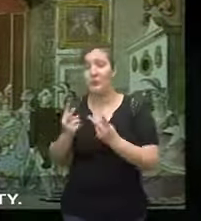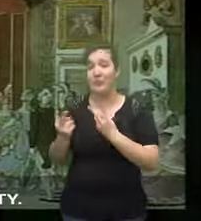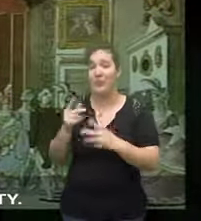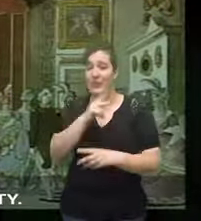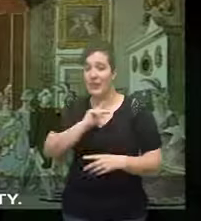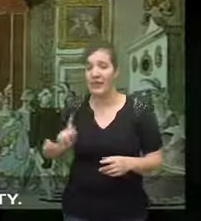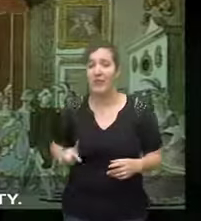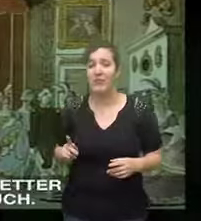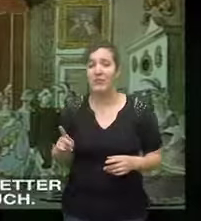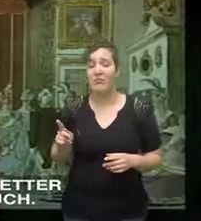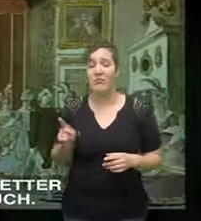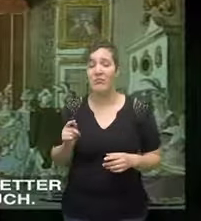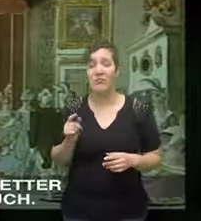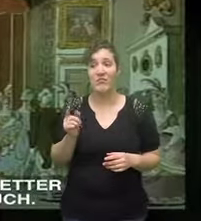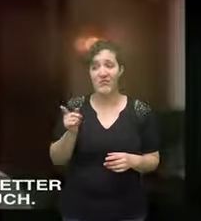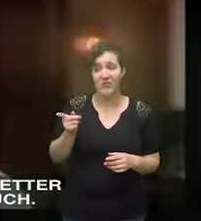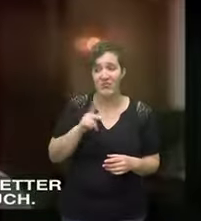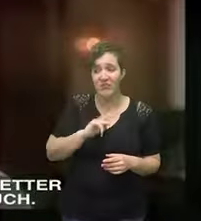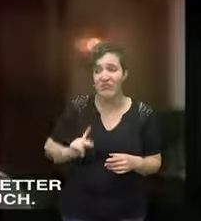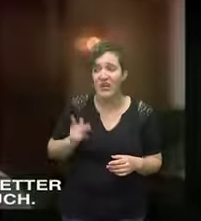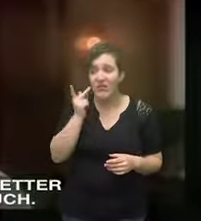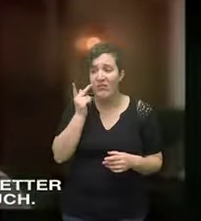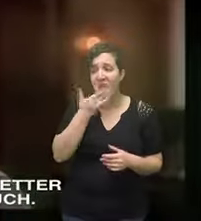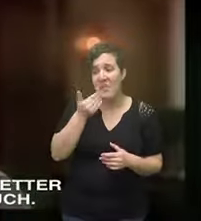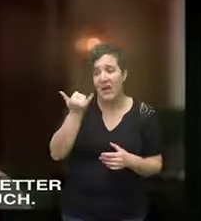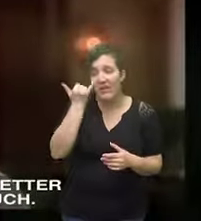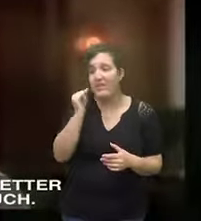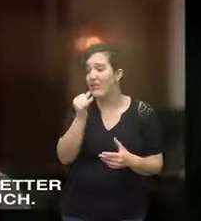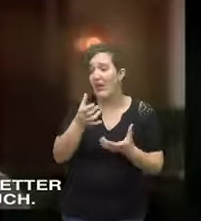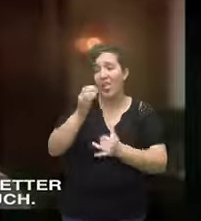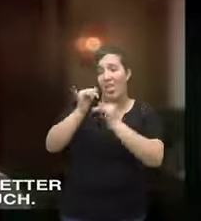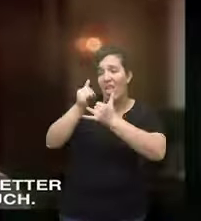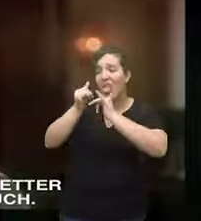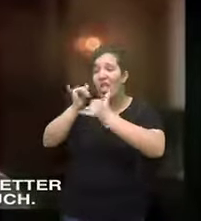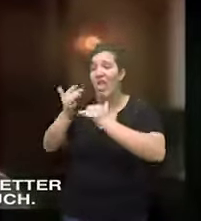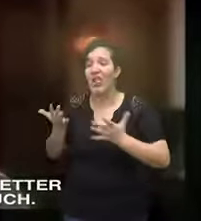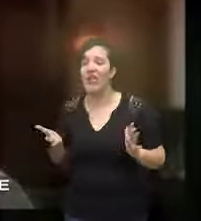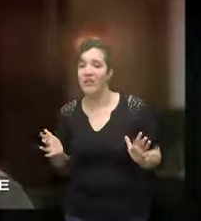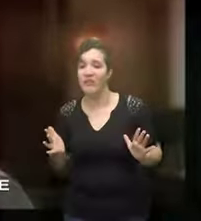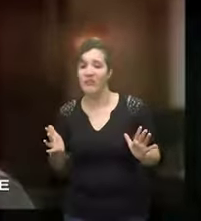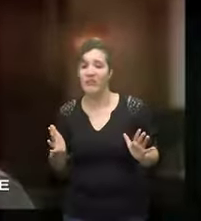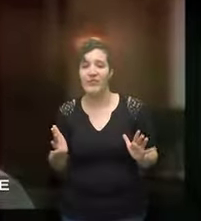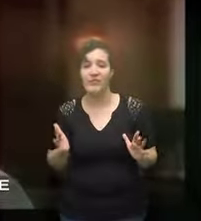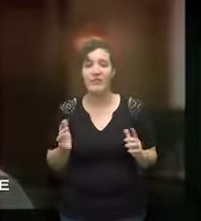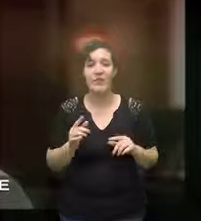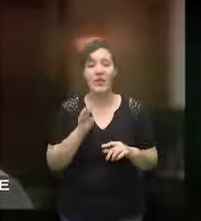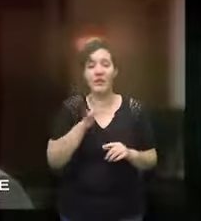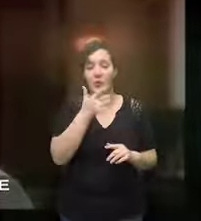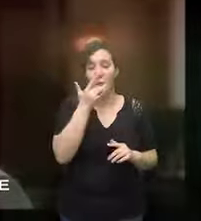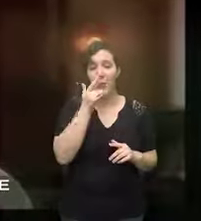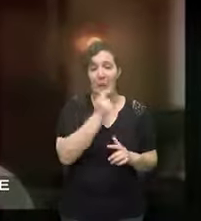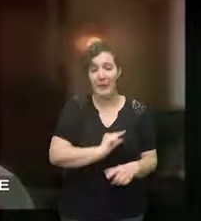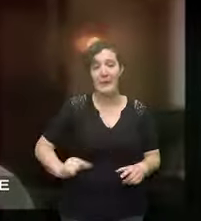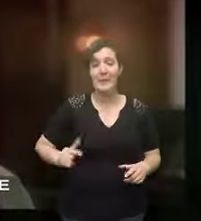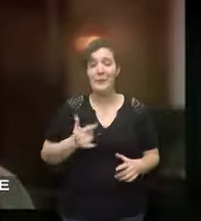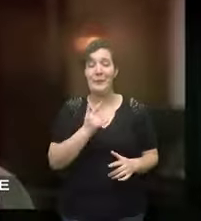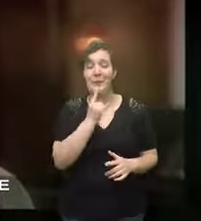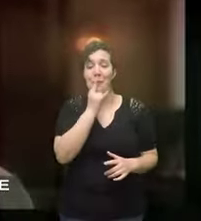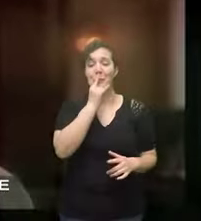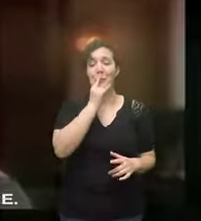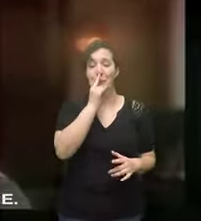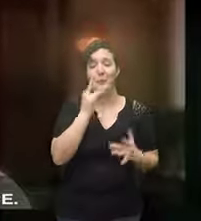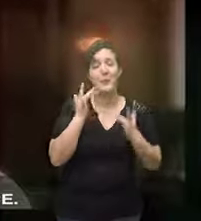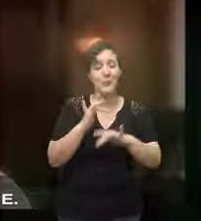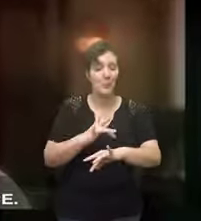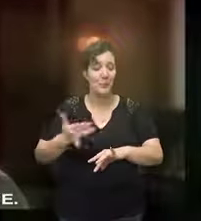britannic majesty his highness would look better if he did not drink so much her majesty sits there stiff with